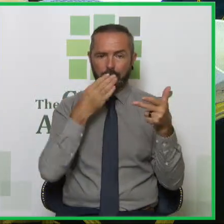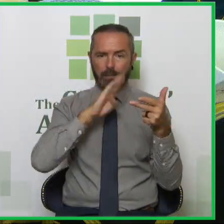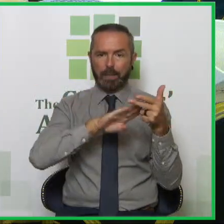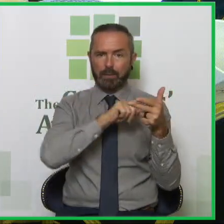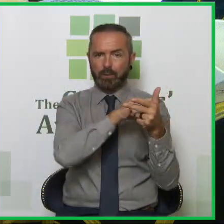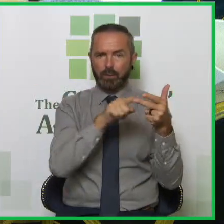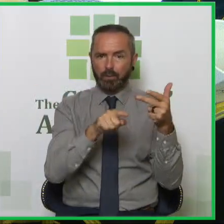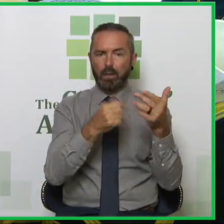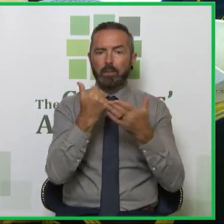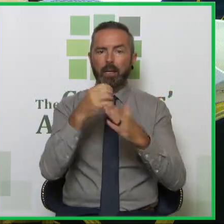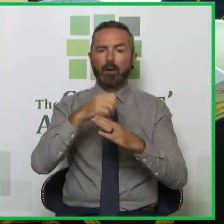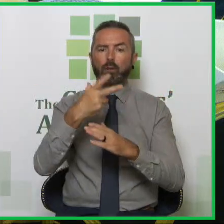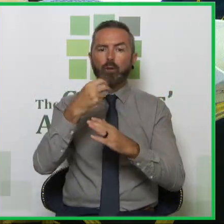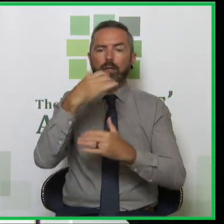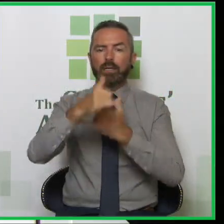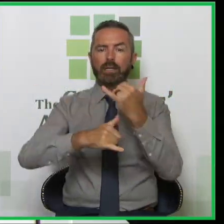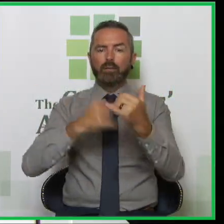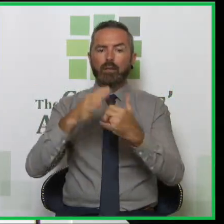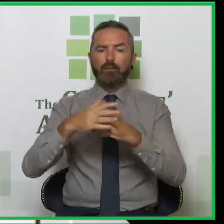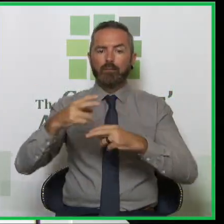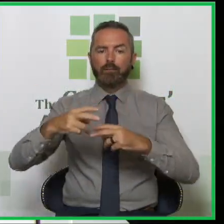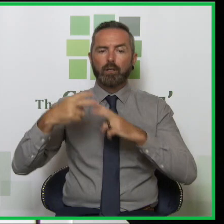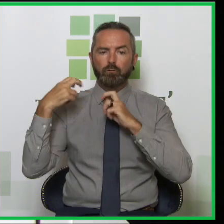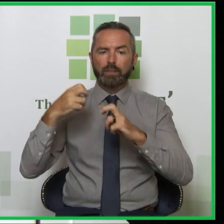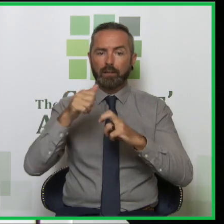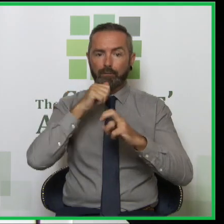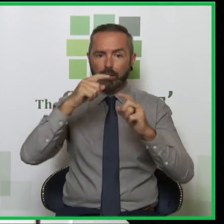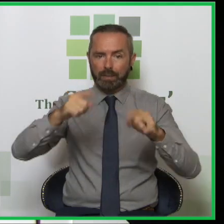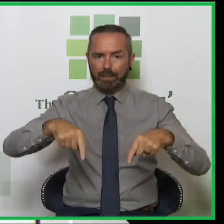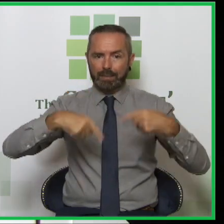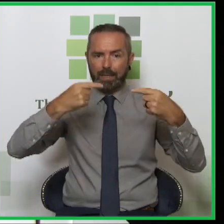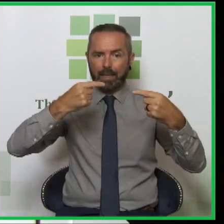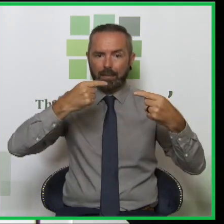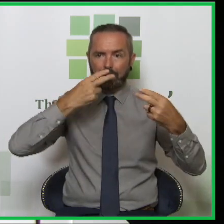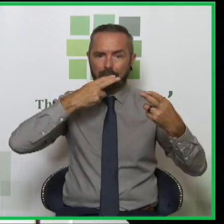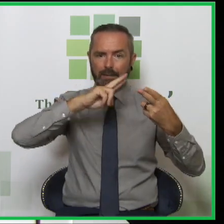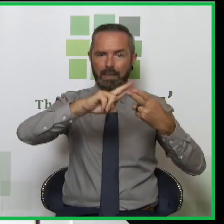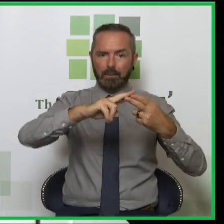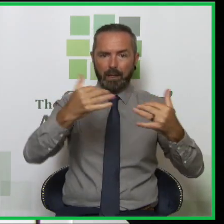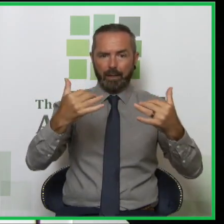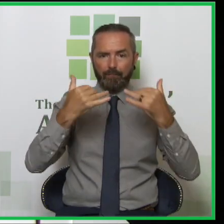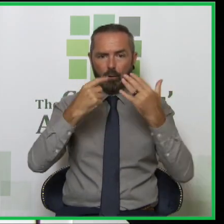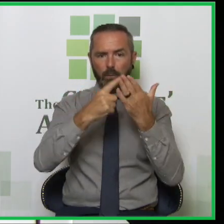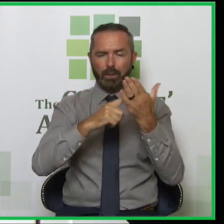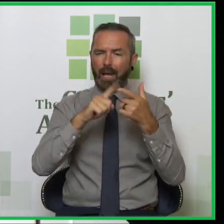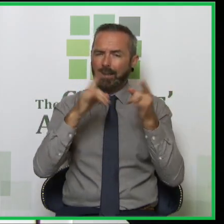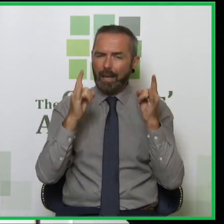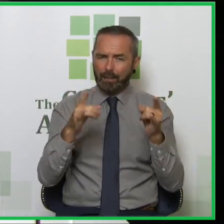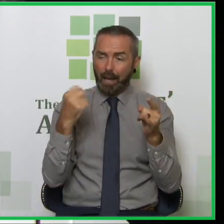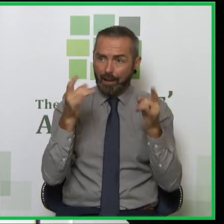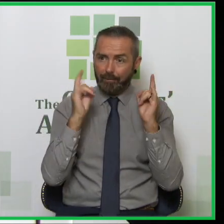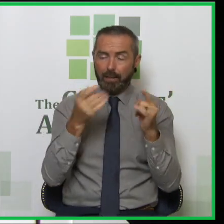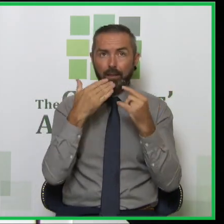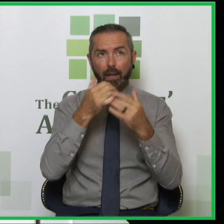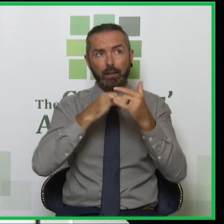based on 30 years of research. Tackle stigma. Stigma-informed policy. Plus health. We've got health. Thank